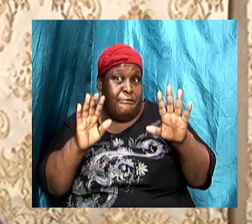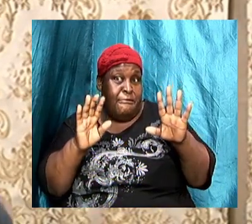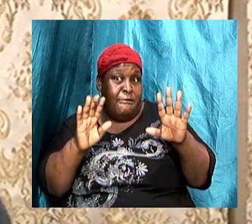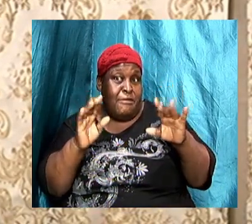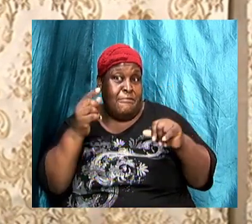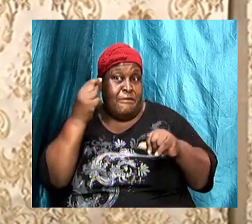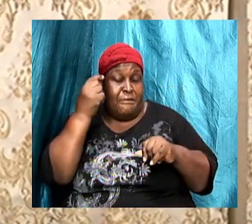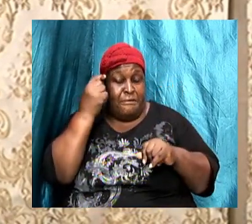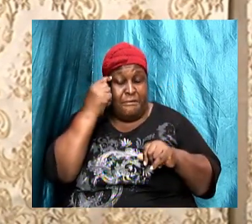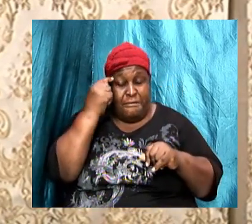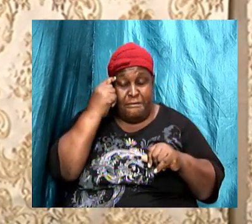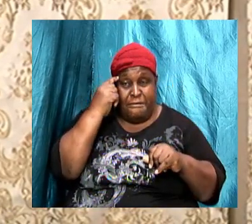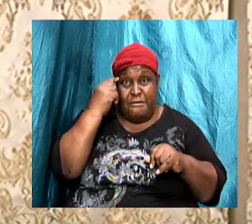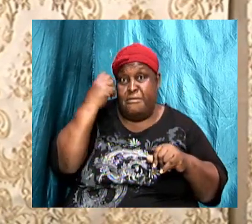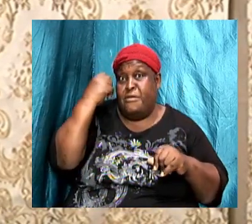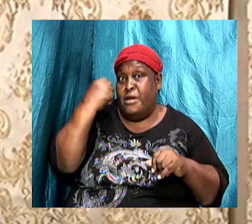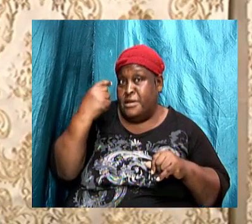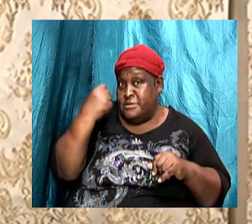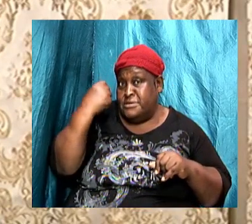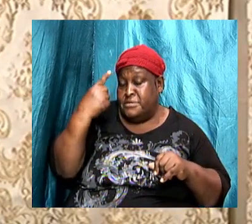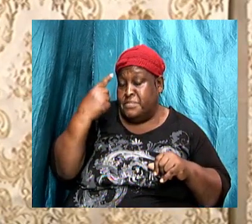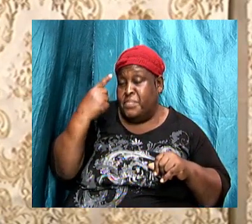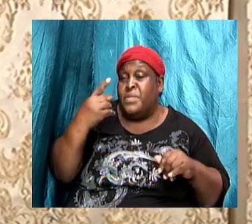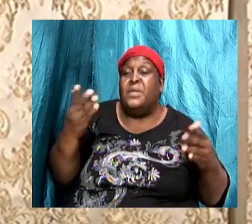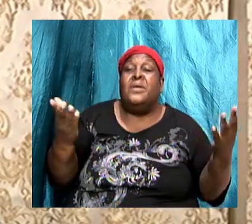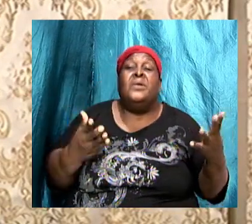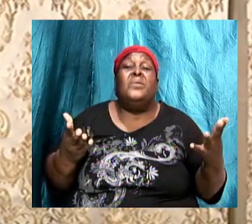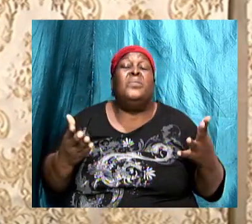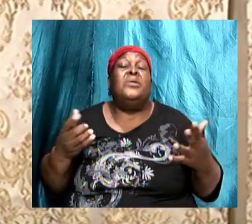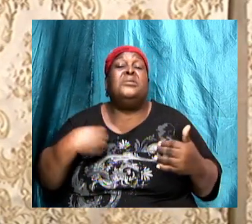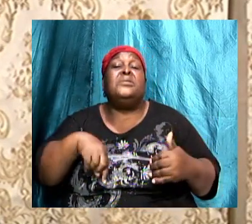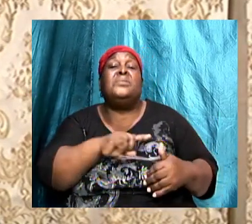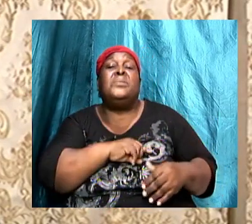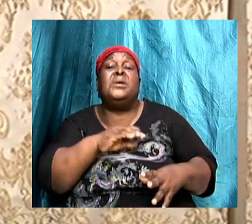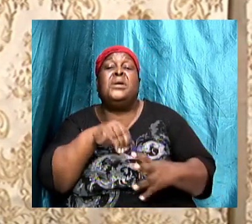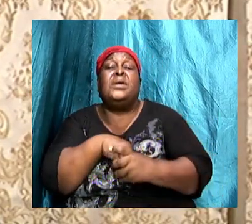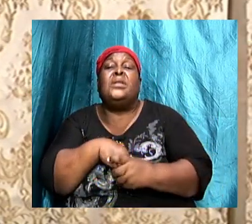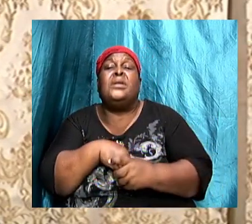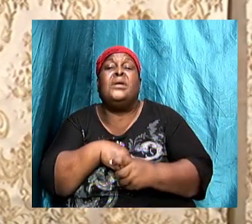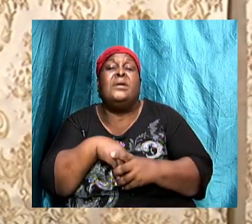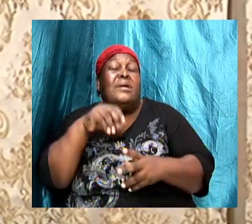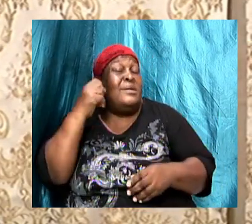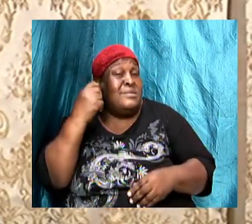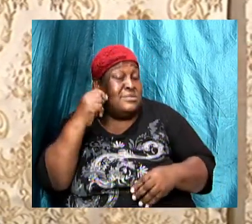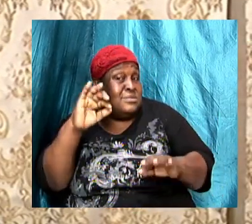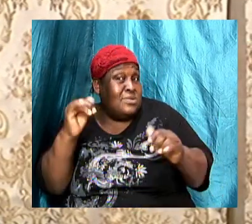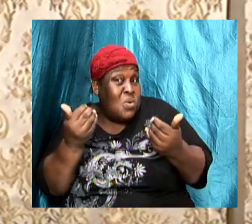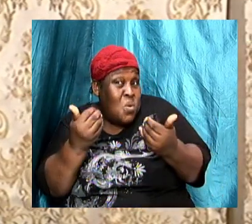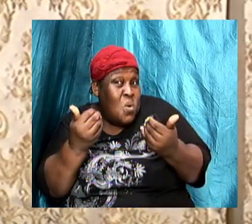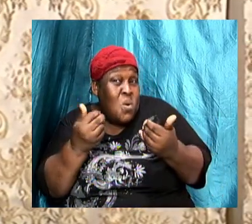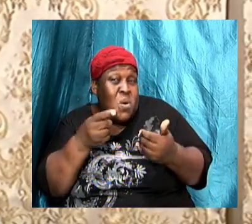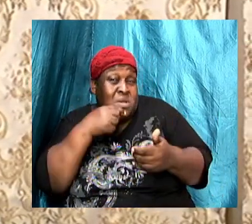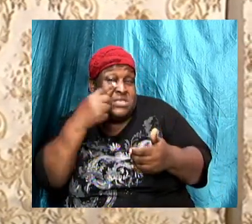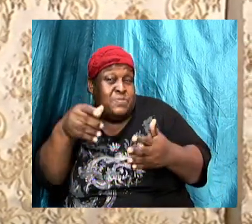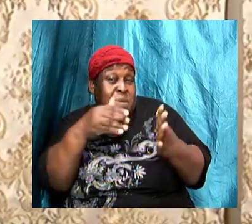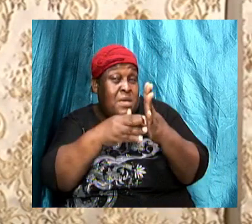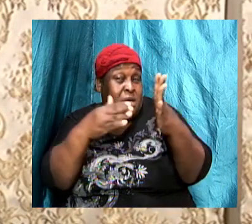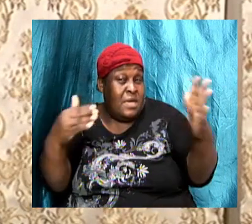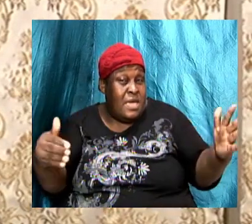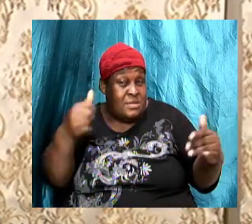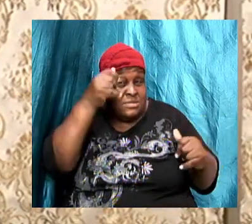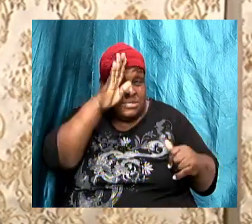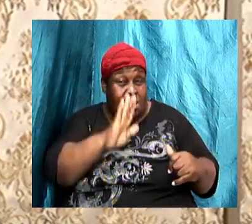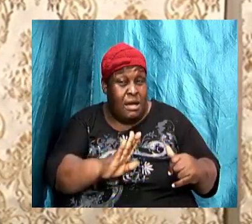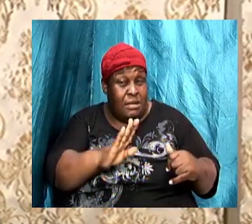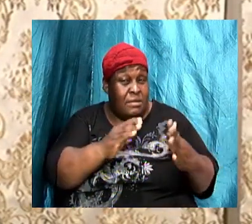We need to understand what we are in. We need to understand how we speak against God and against